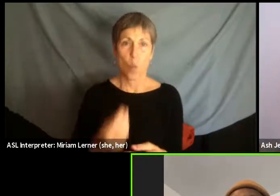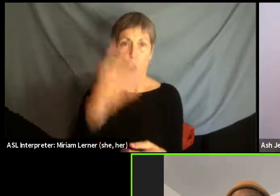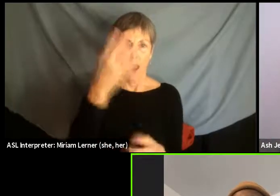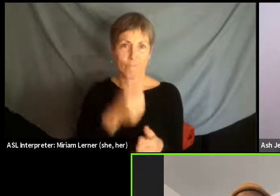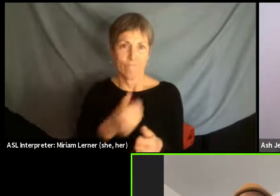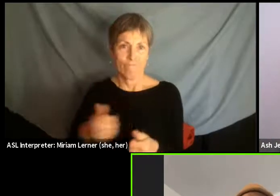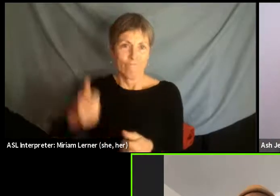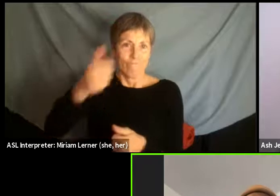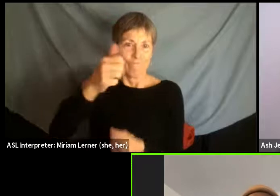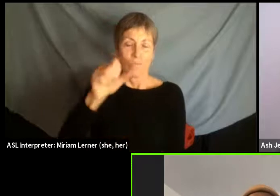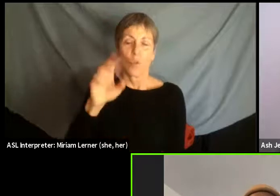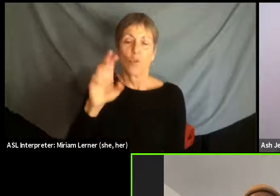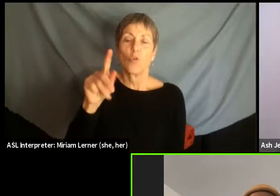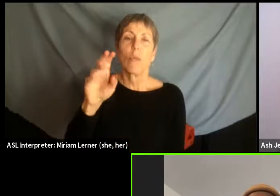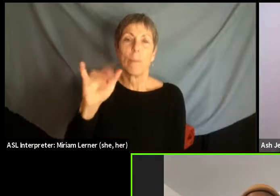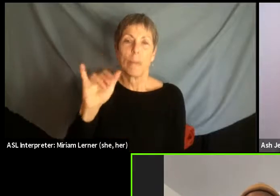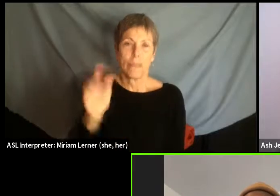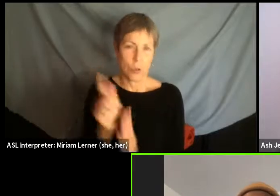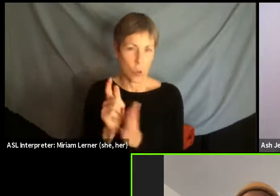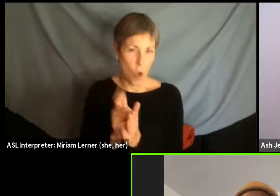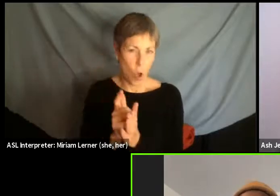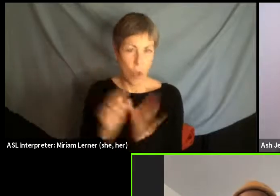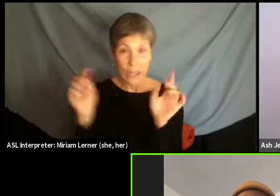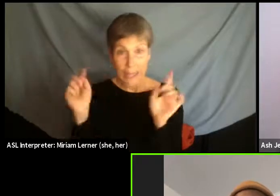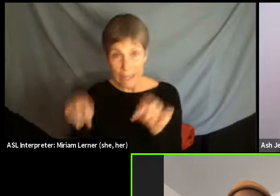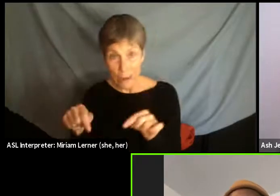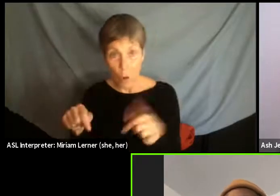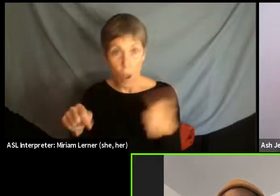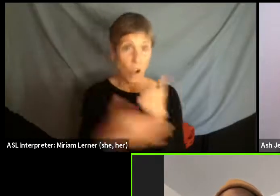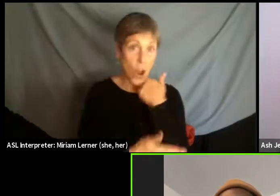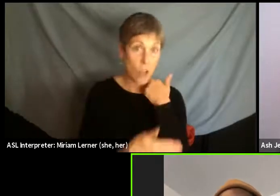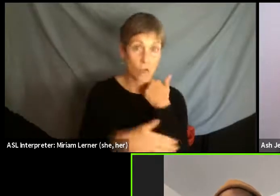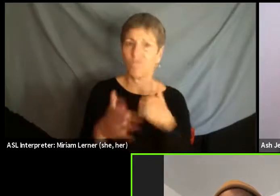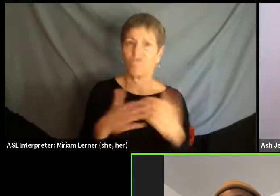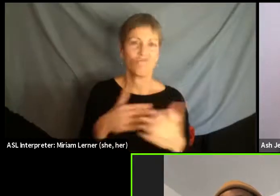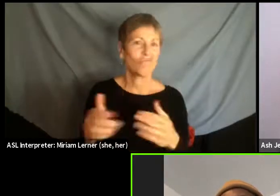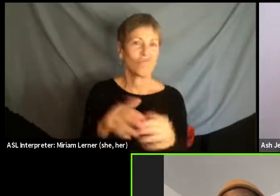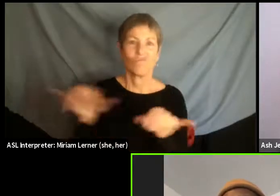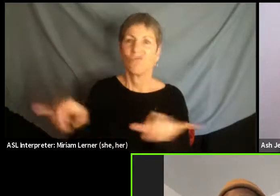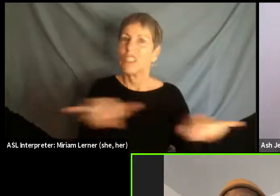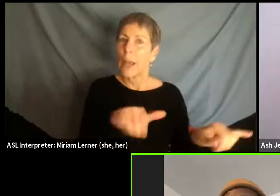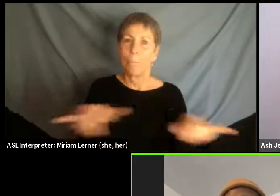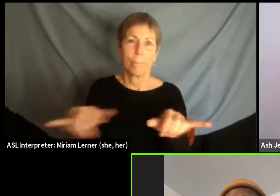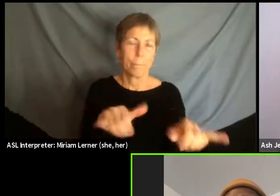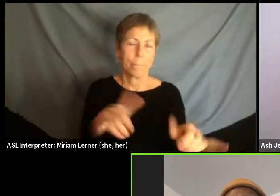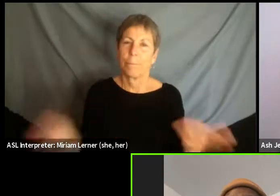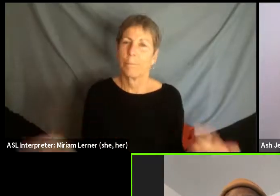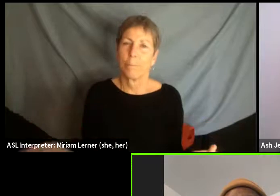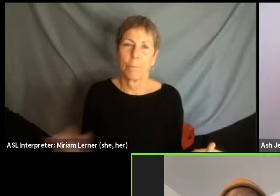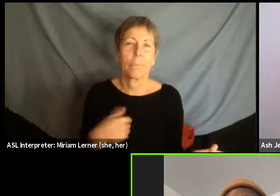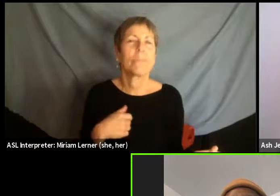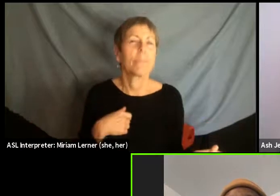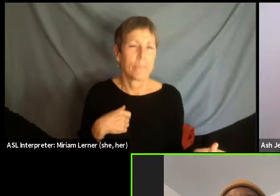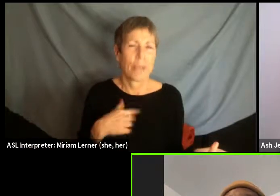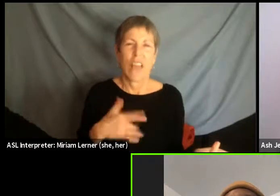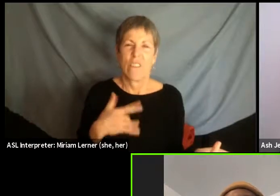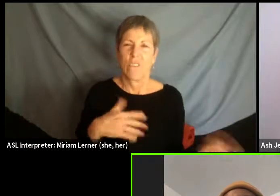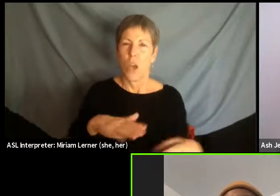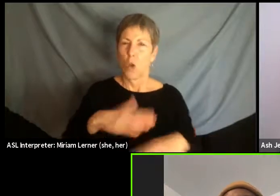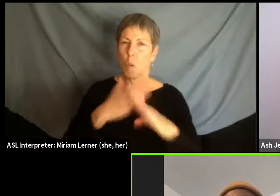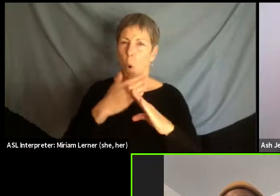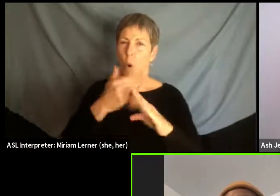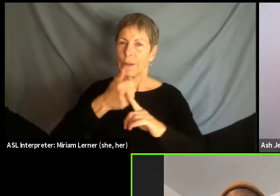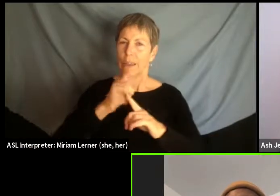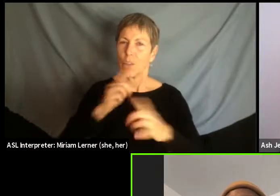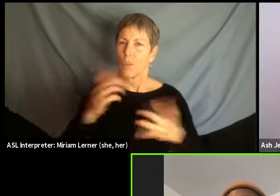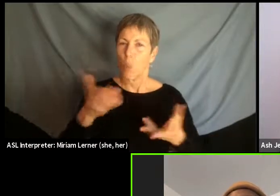this country or abroad, right? And I think that that's what I see a border as, right? It is